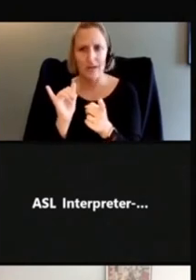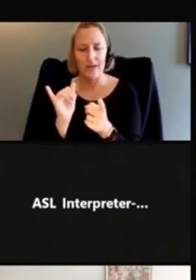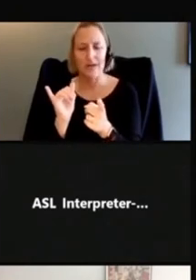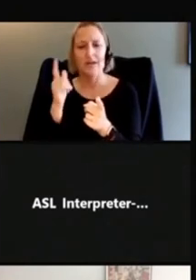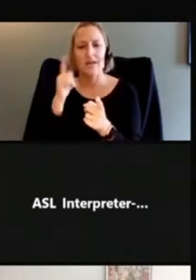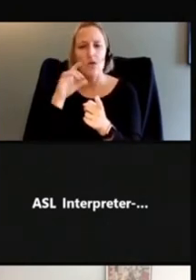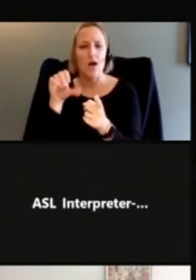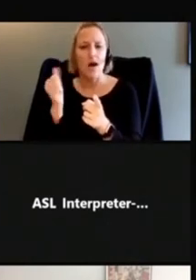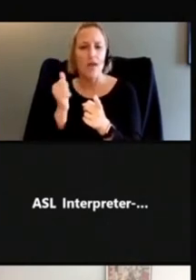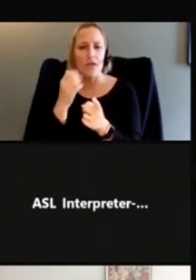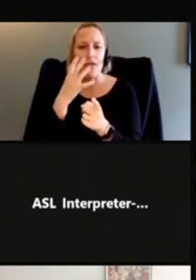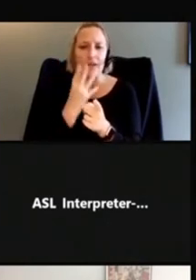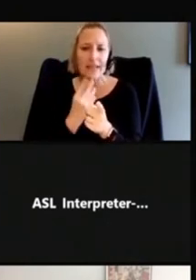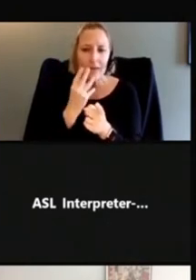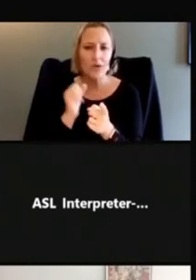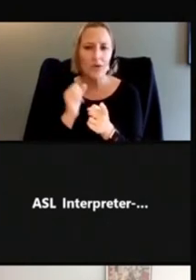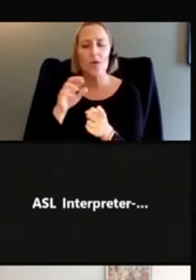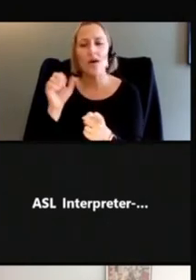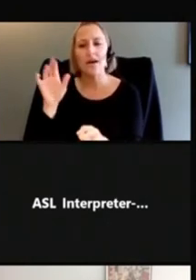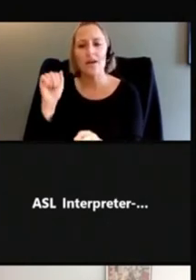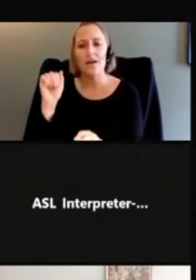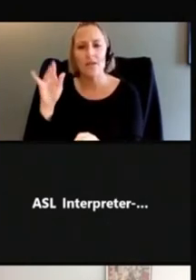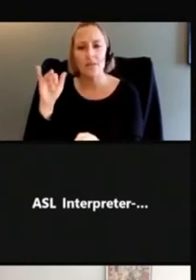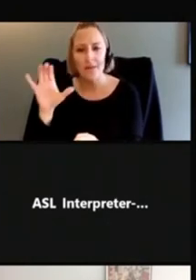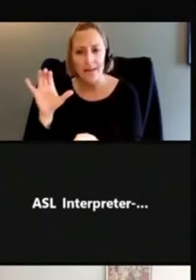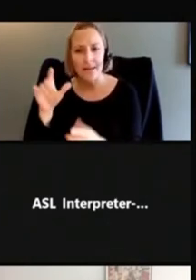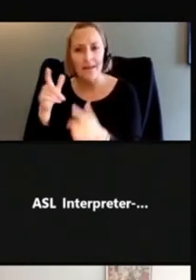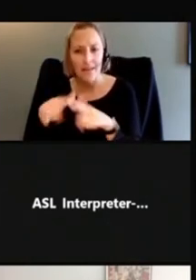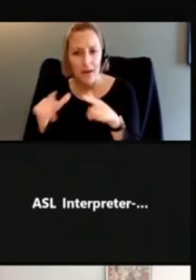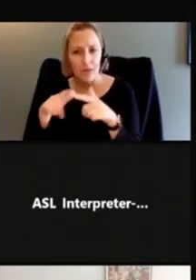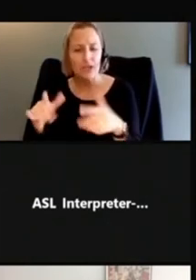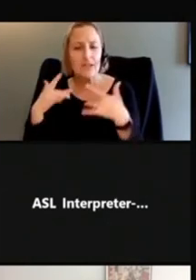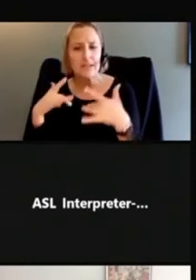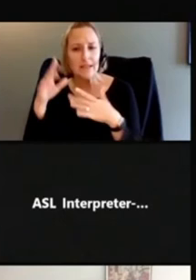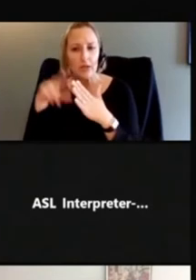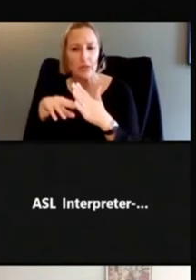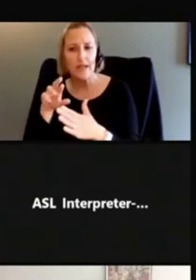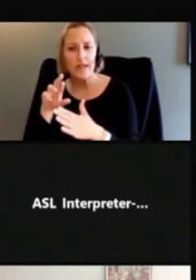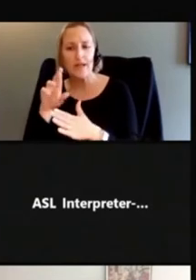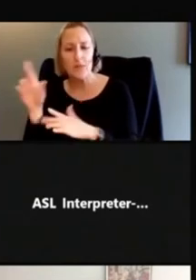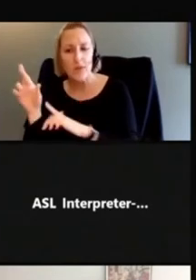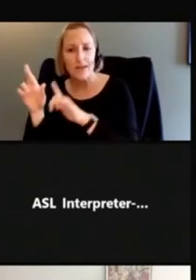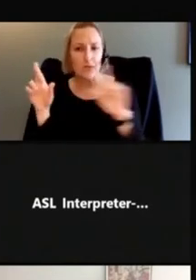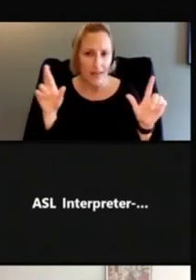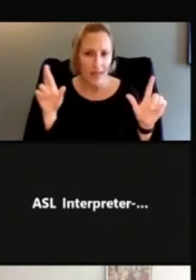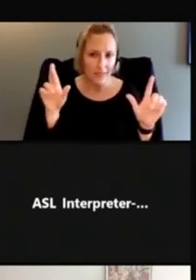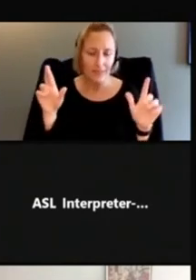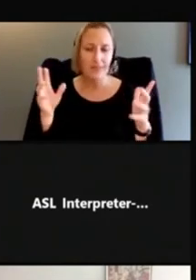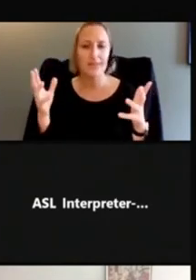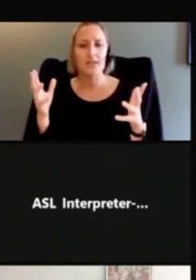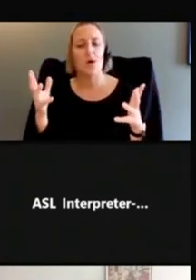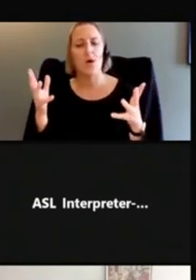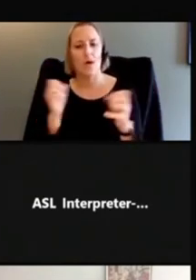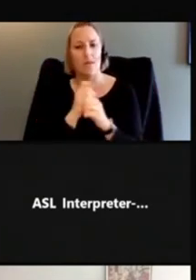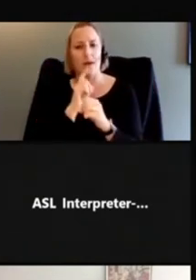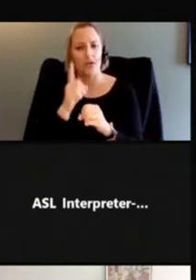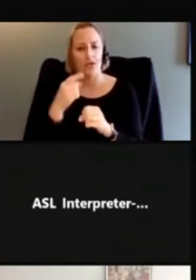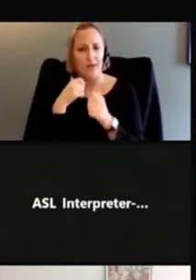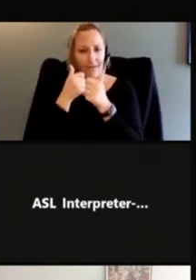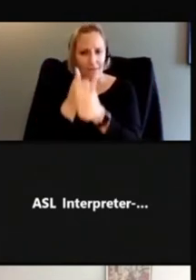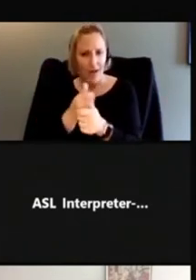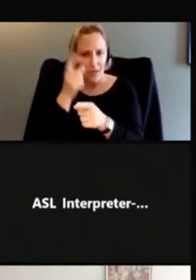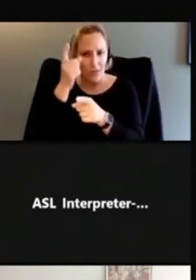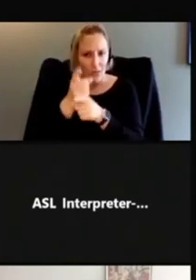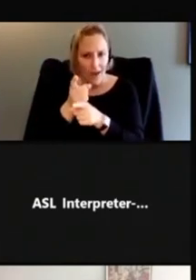or something like that, we'd want to make sure that we follow the obvious path for the eye to follow for whoever that audience